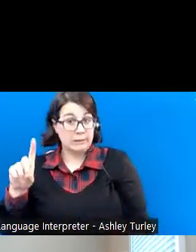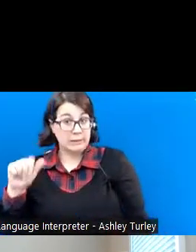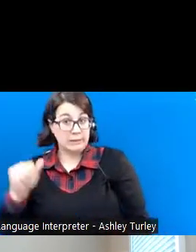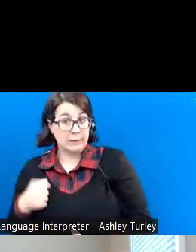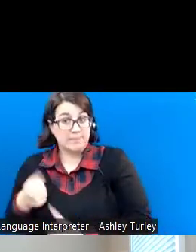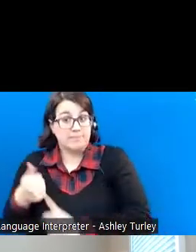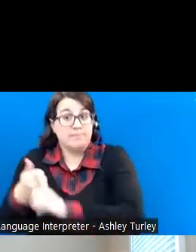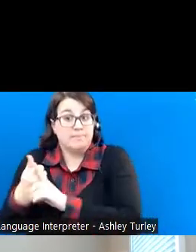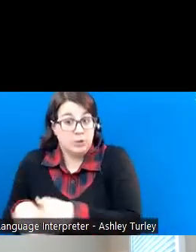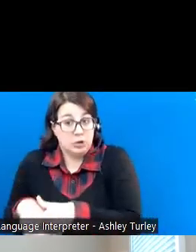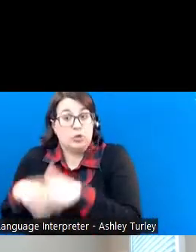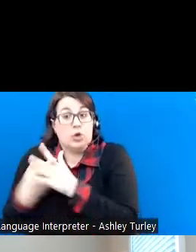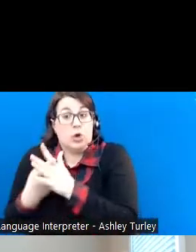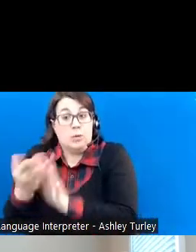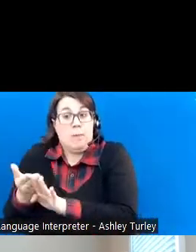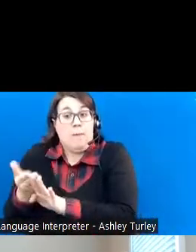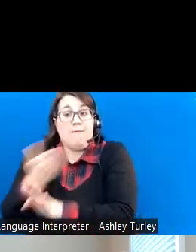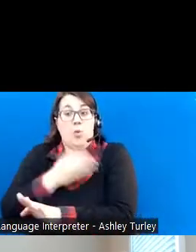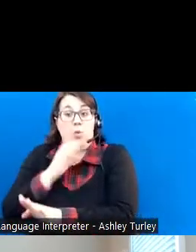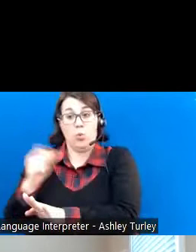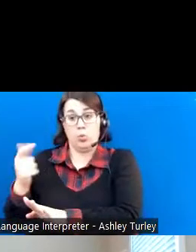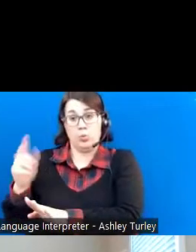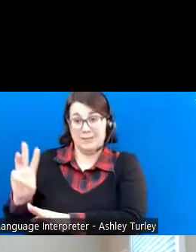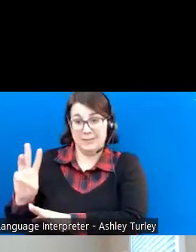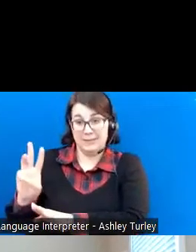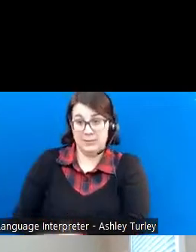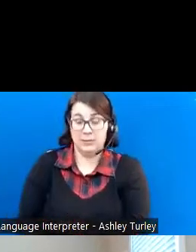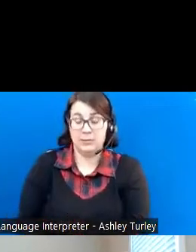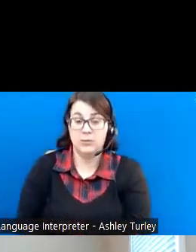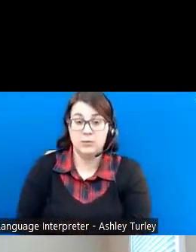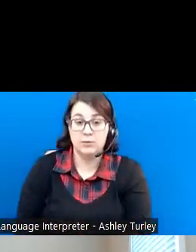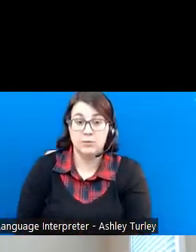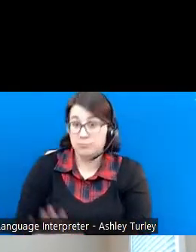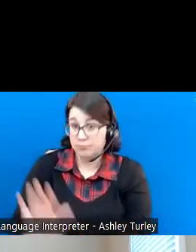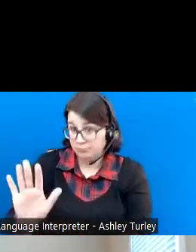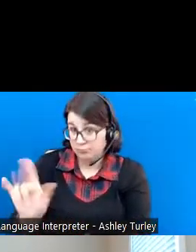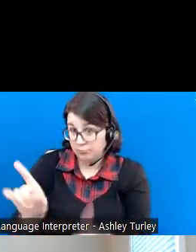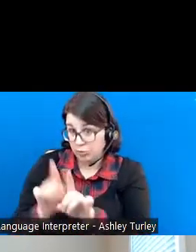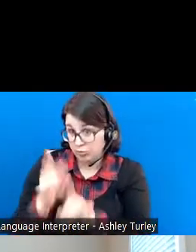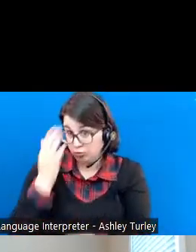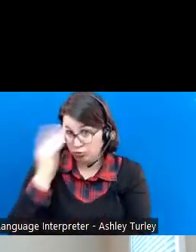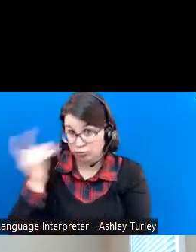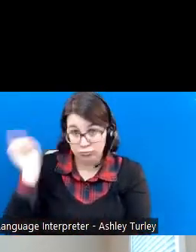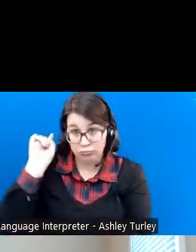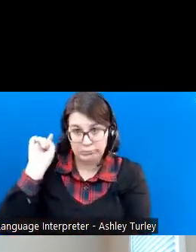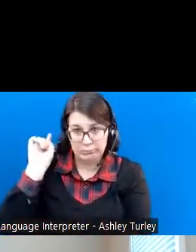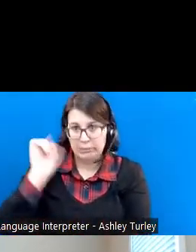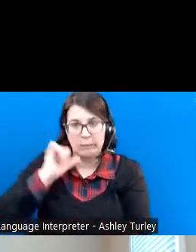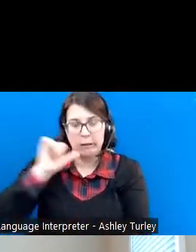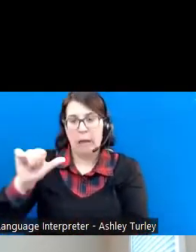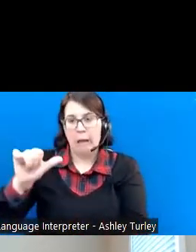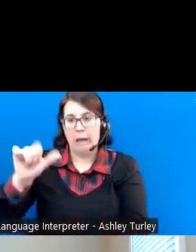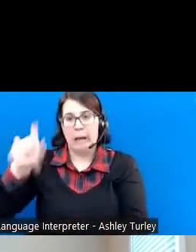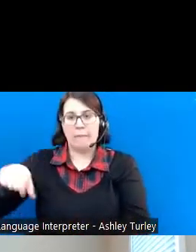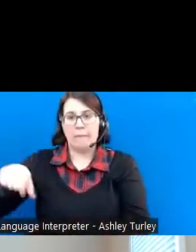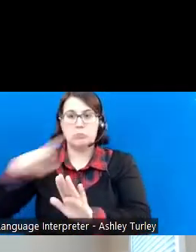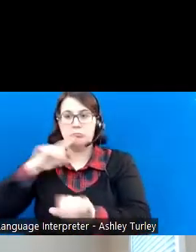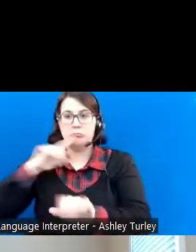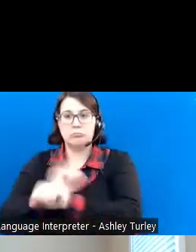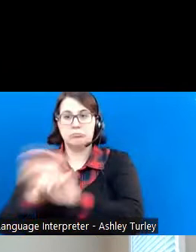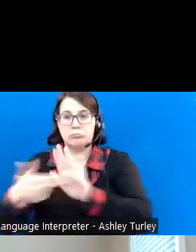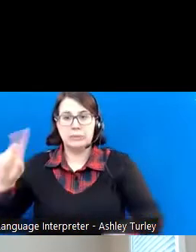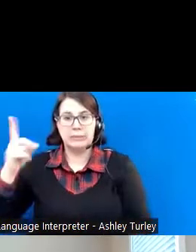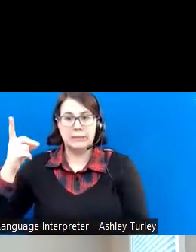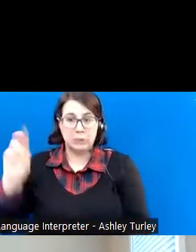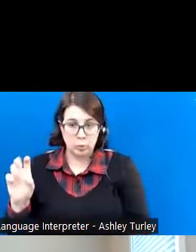would have had to have occurred prior to the age of 26. Now, keep in mind, this does not have to be the onset of the diagnosis. This would